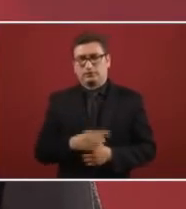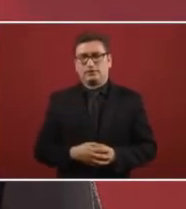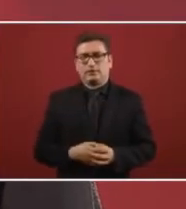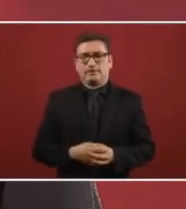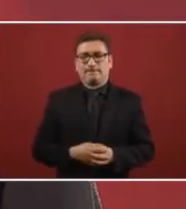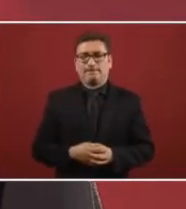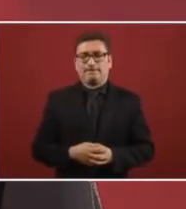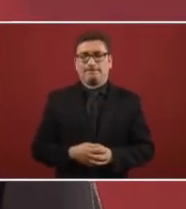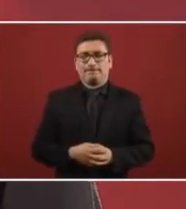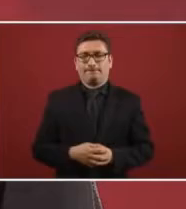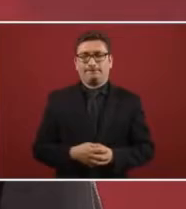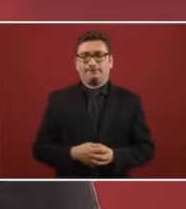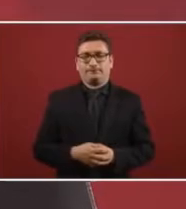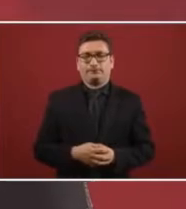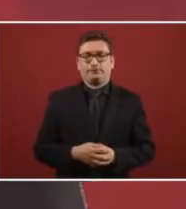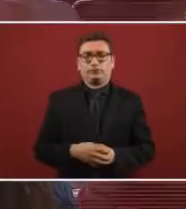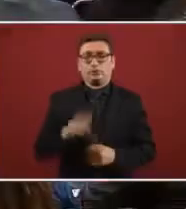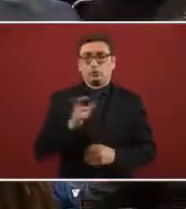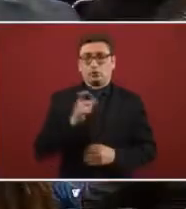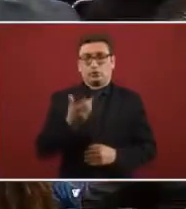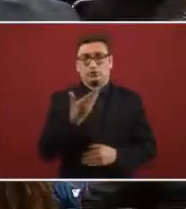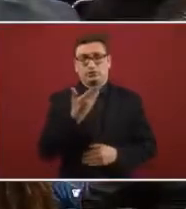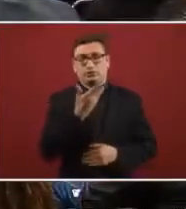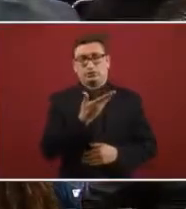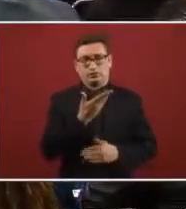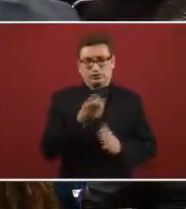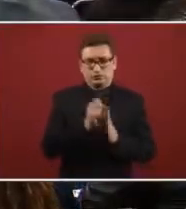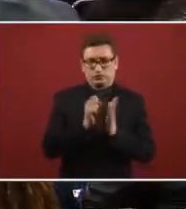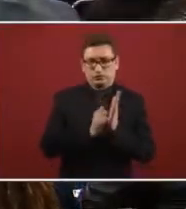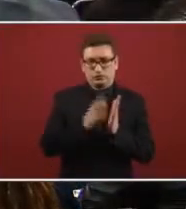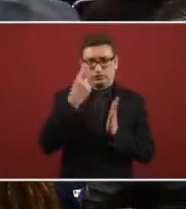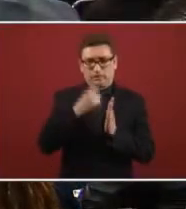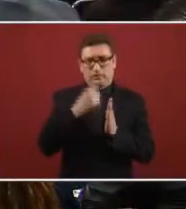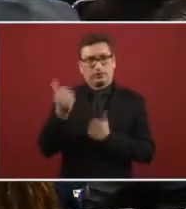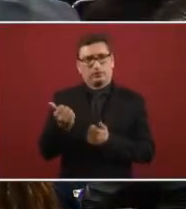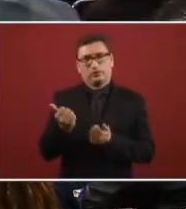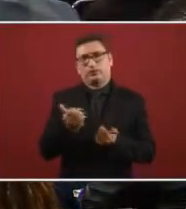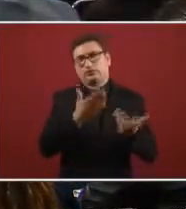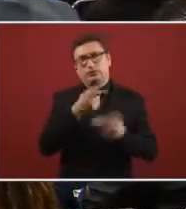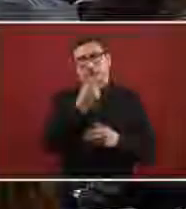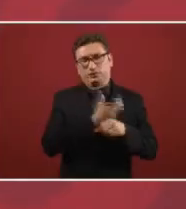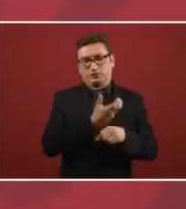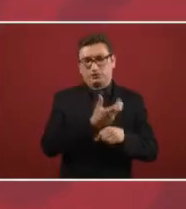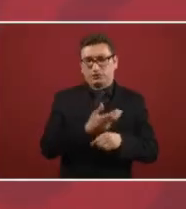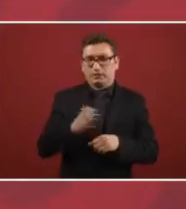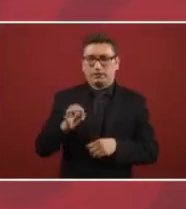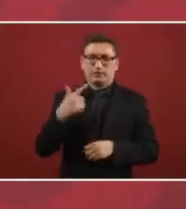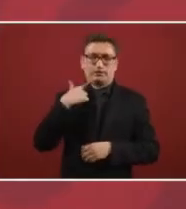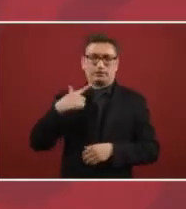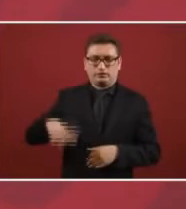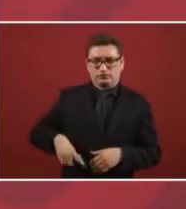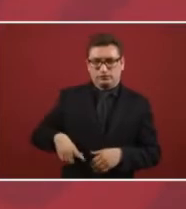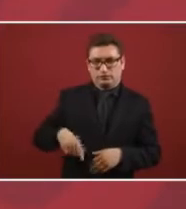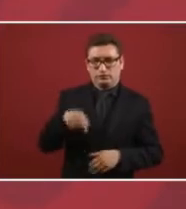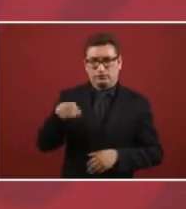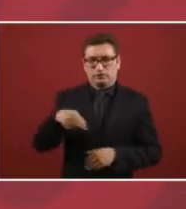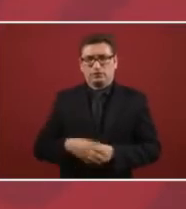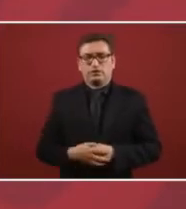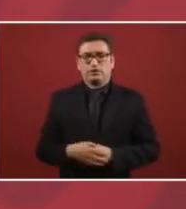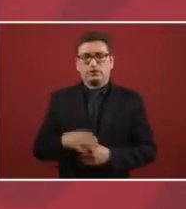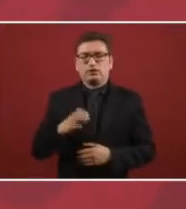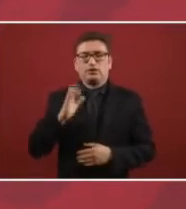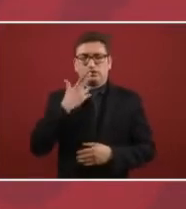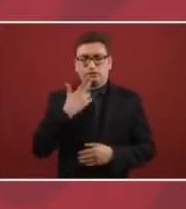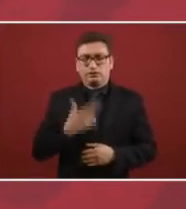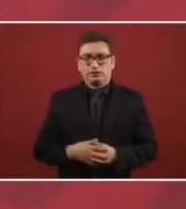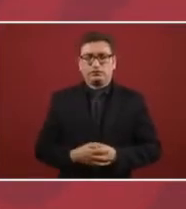External Relations was commenting that in the case of requesting extradition, that the governor